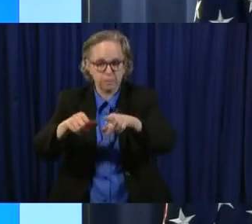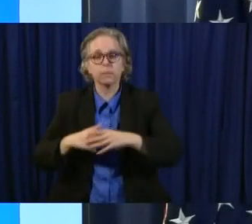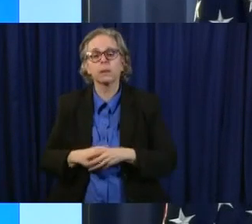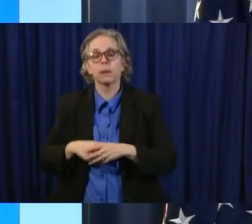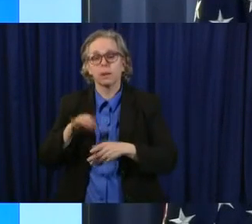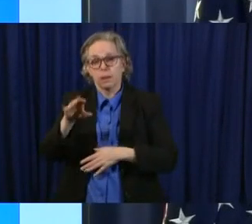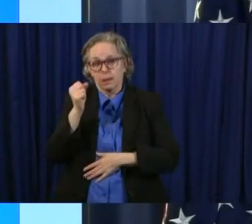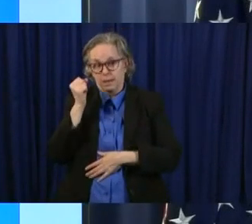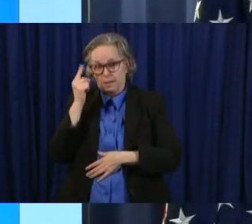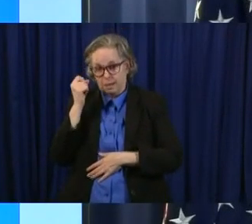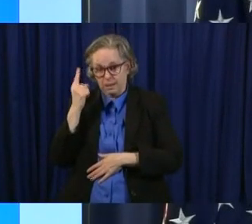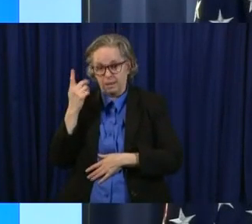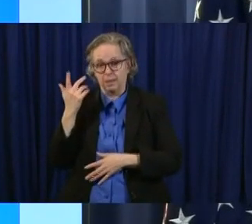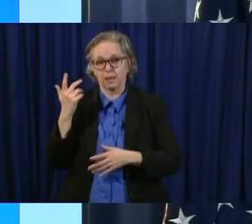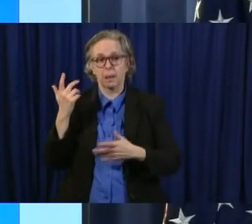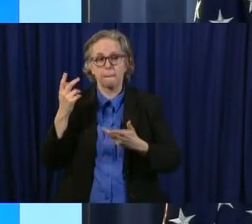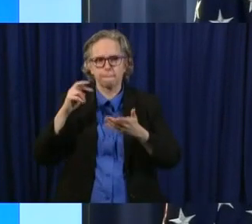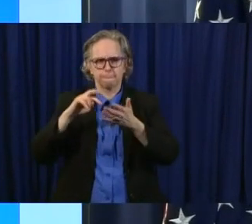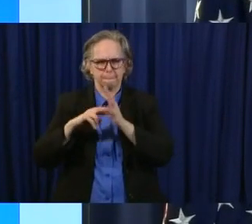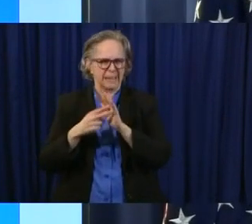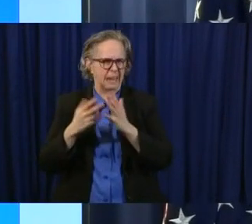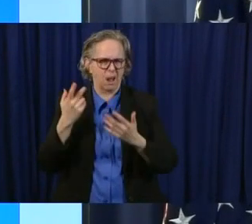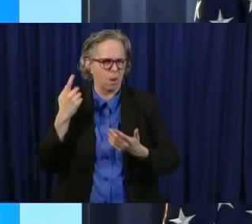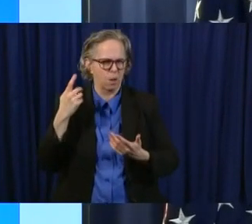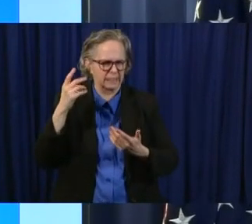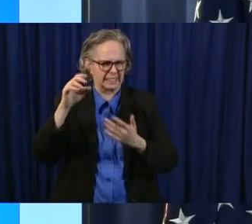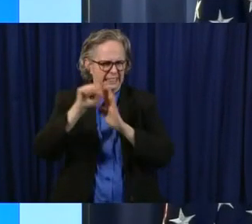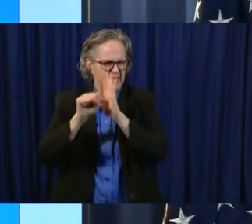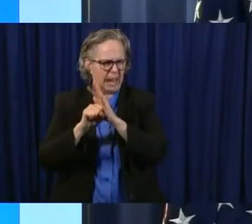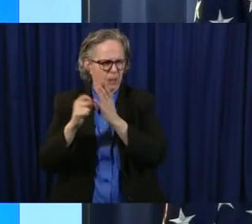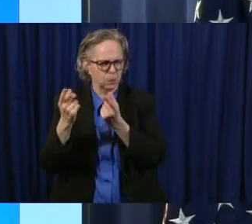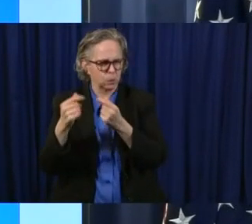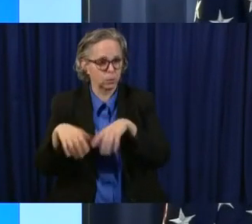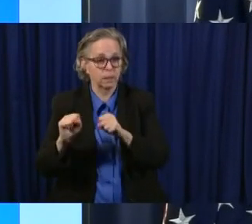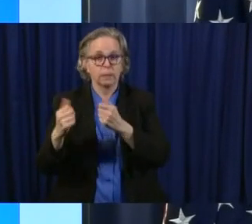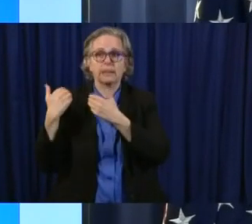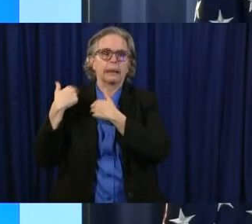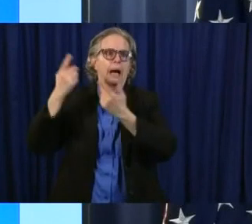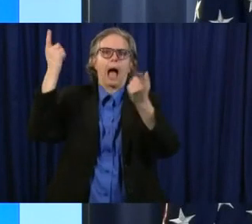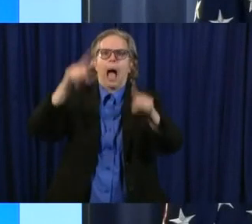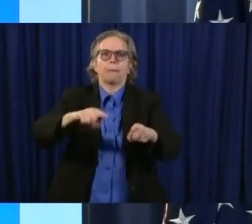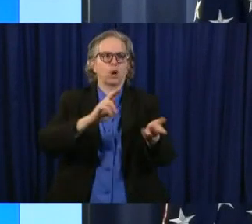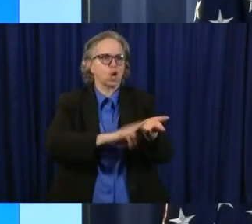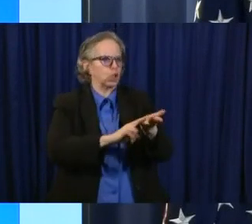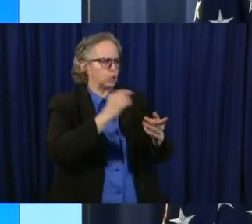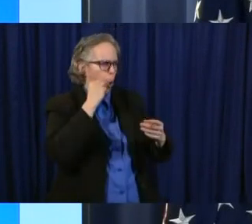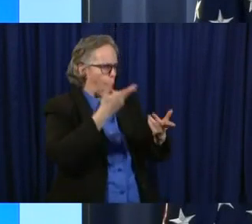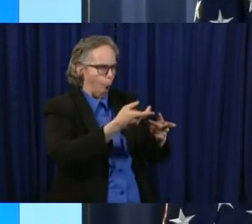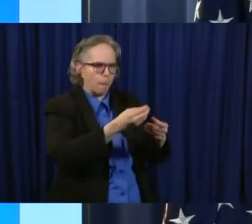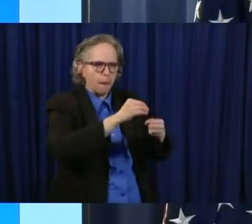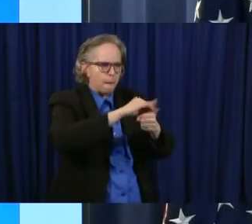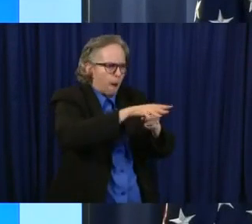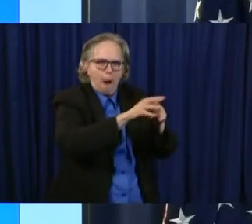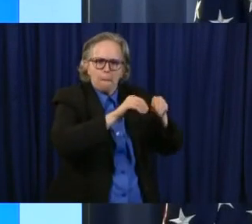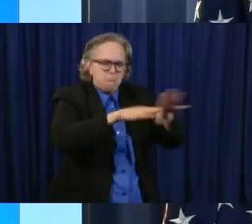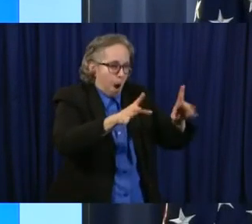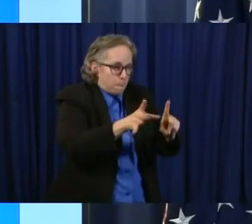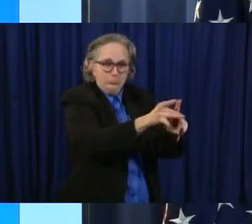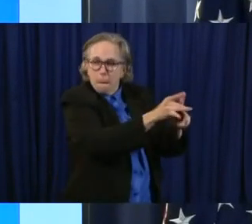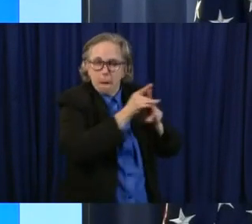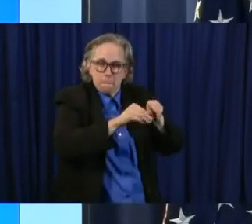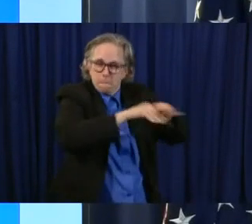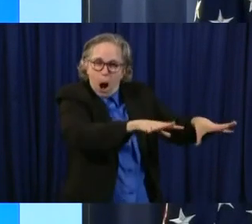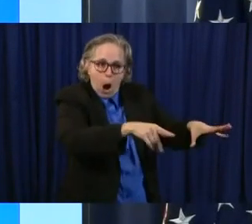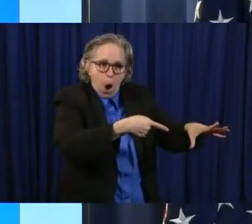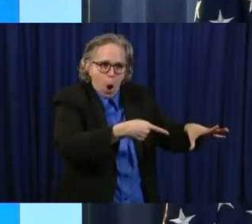What is that group for? It's for if we have a nursing home where we have a number of people who have the virus or if we have